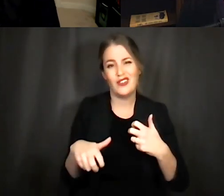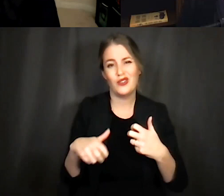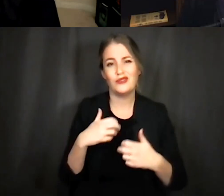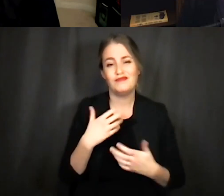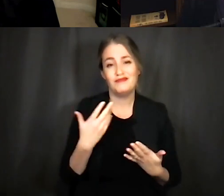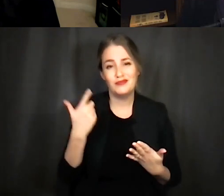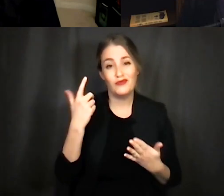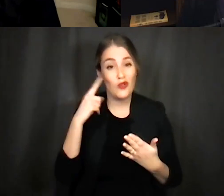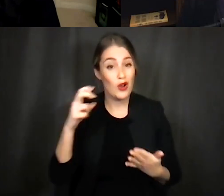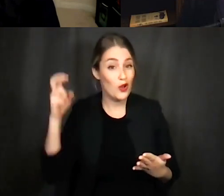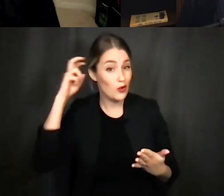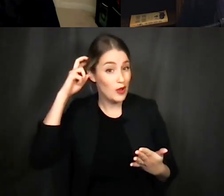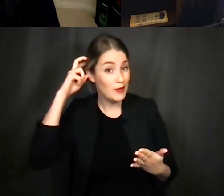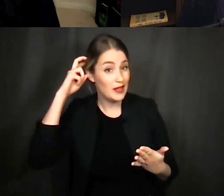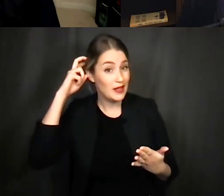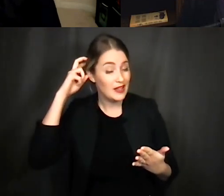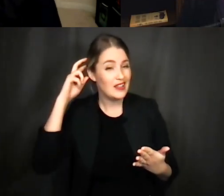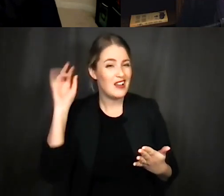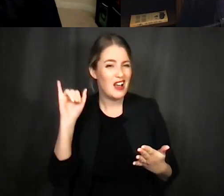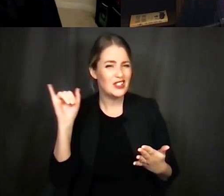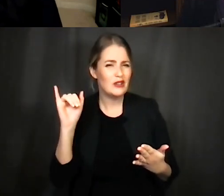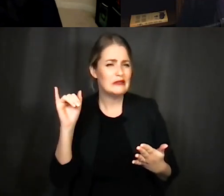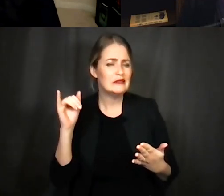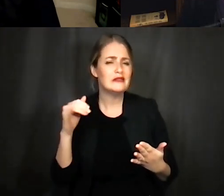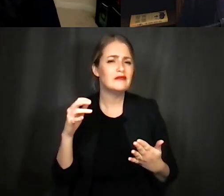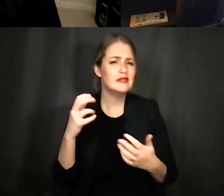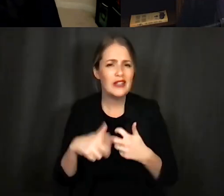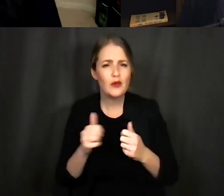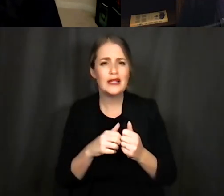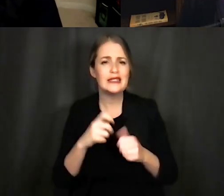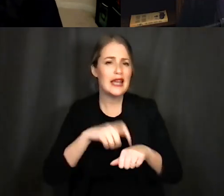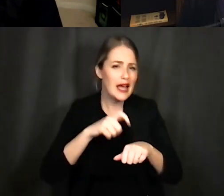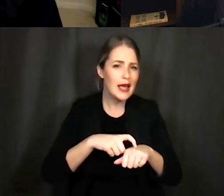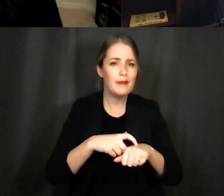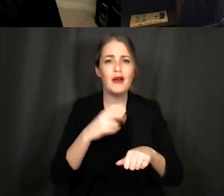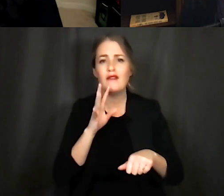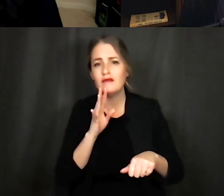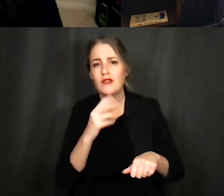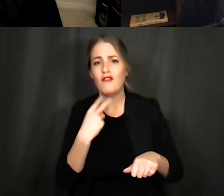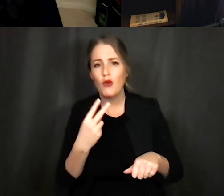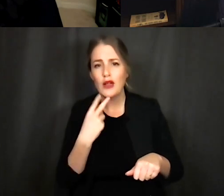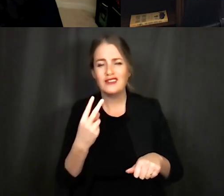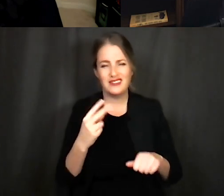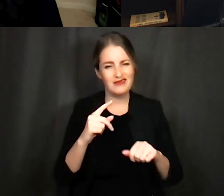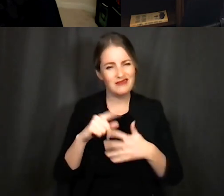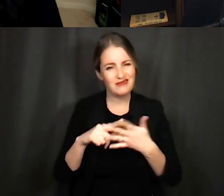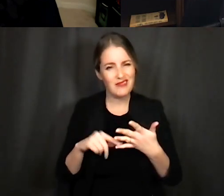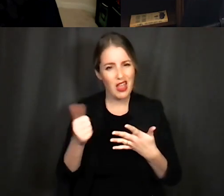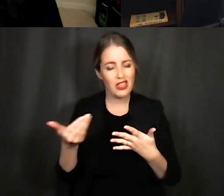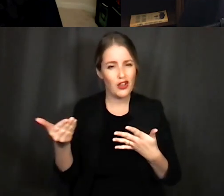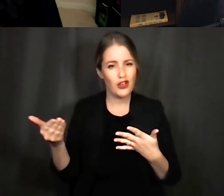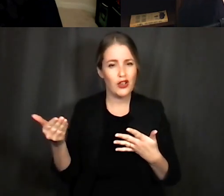the cochlear implant users also have difficulties with timing and localization and a bunch of other um a bunch of other um